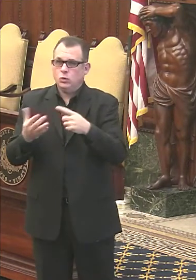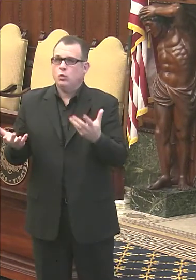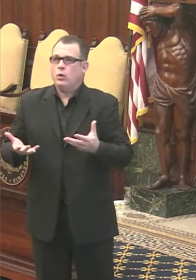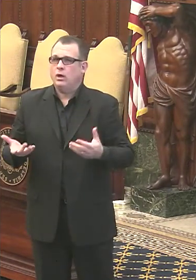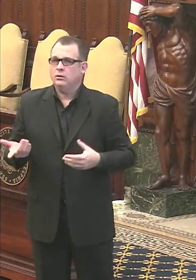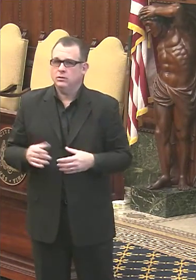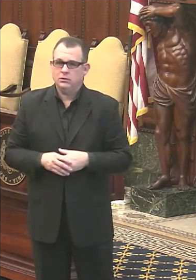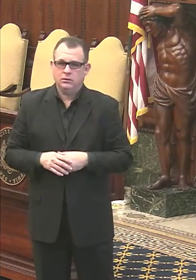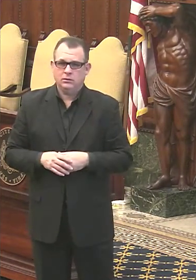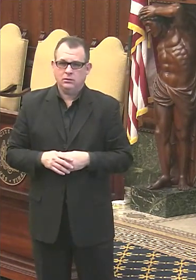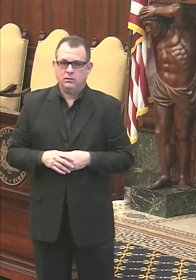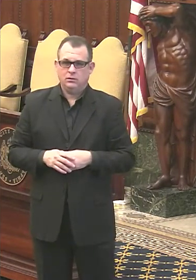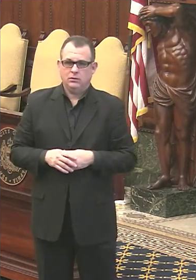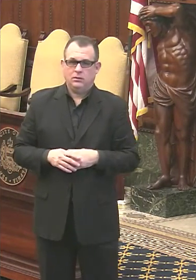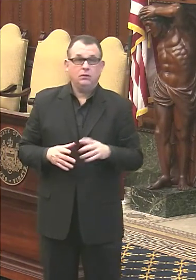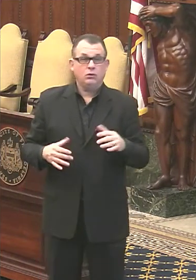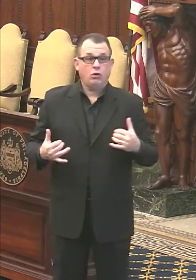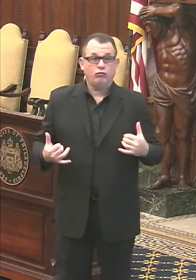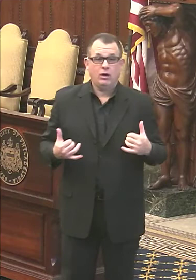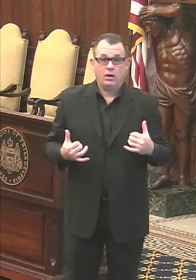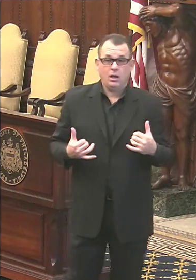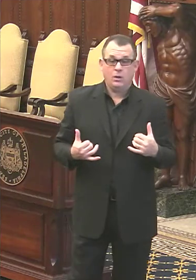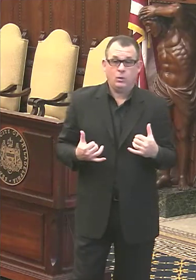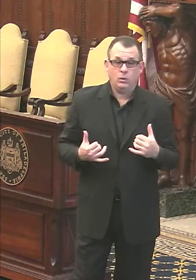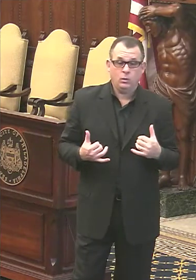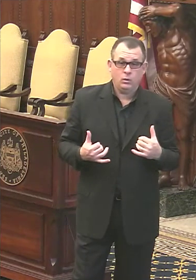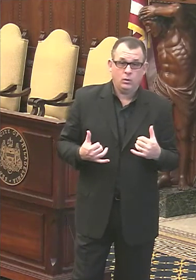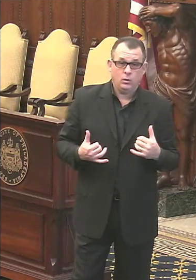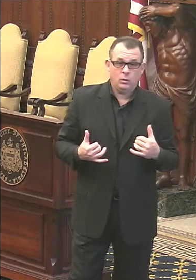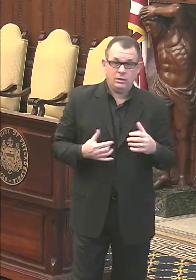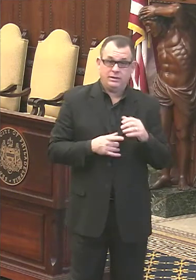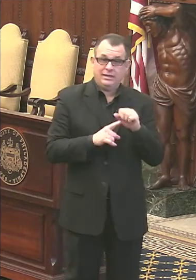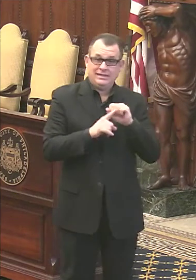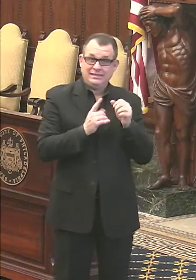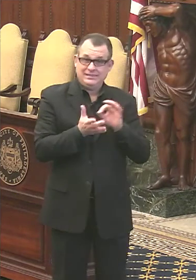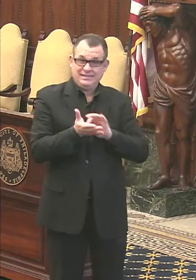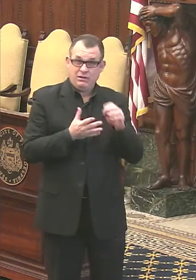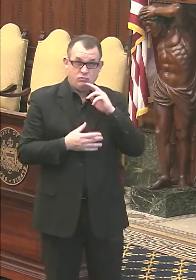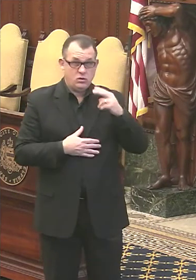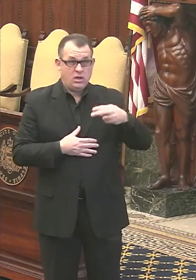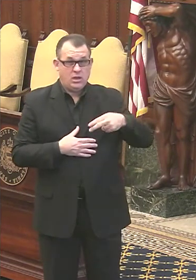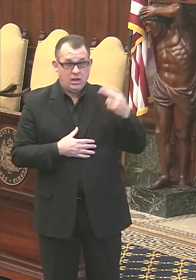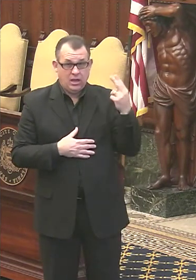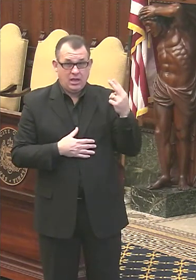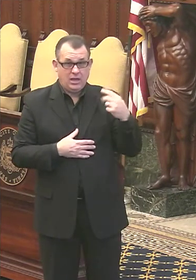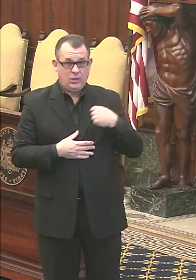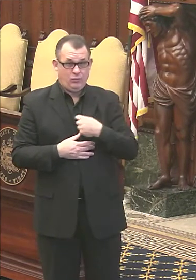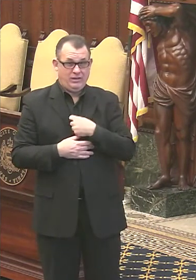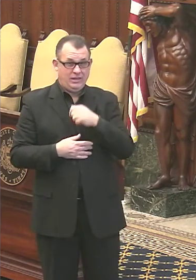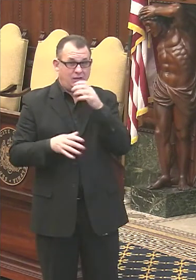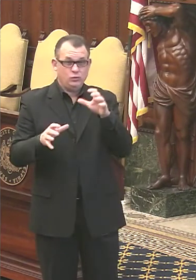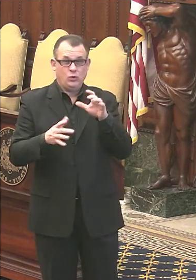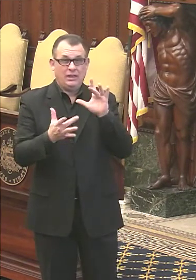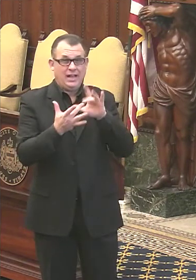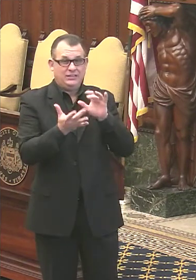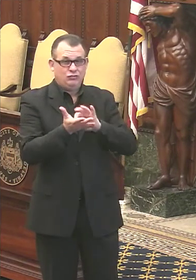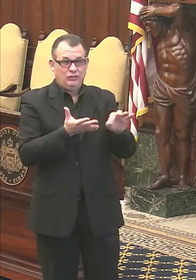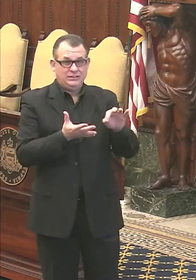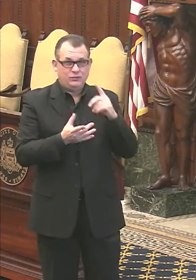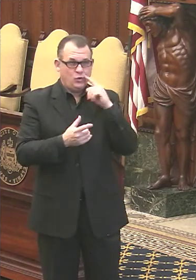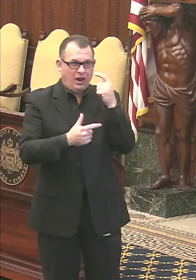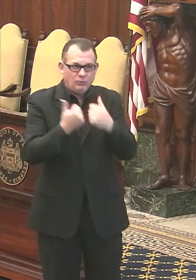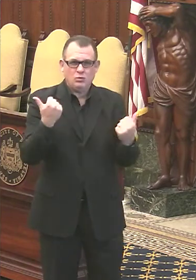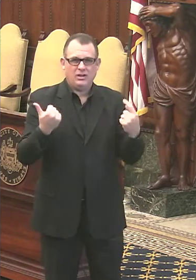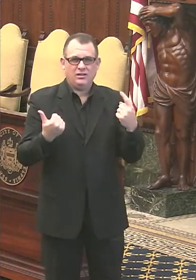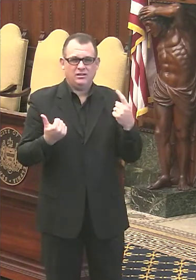I say right now, uh, as you know, when, when case counts went very high, uh, we're not doing contact tracing for everybody. We're only getting about half